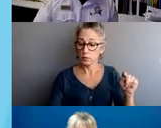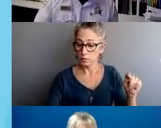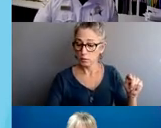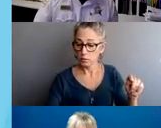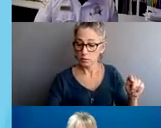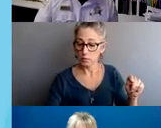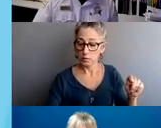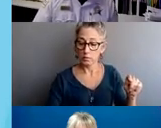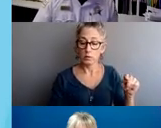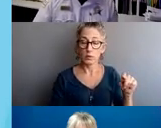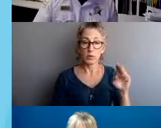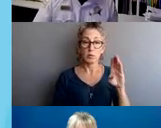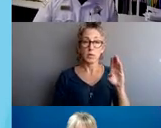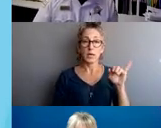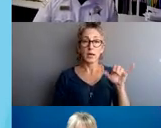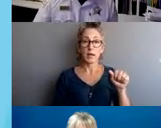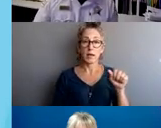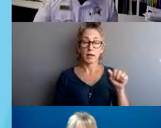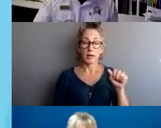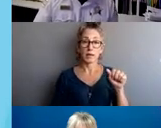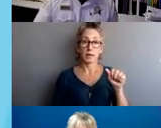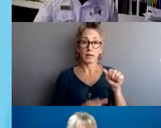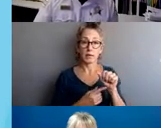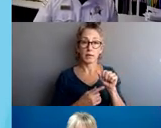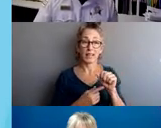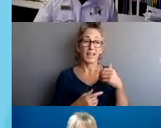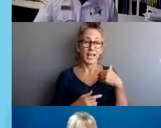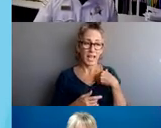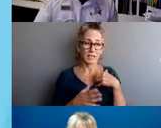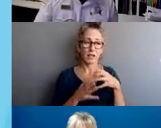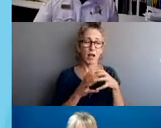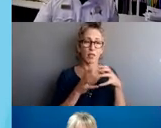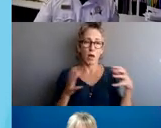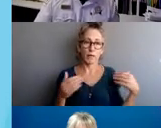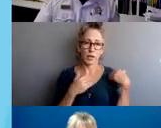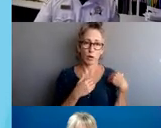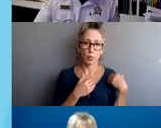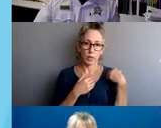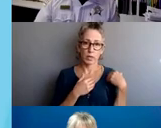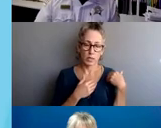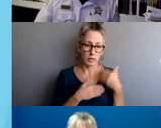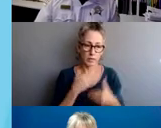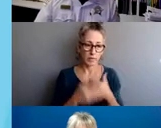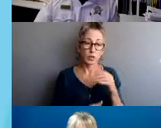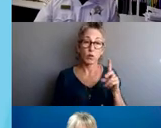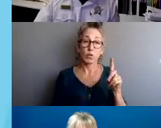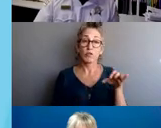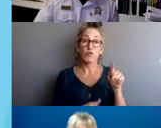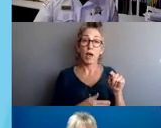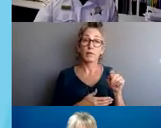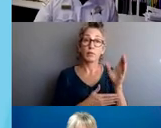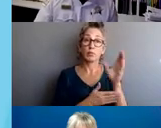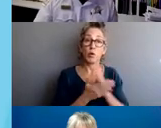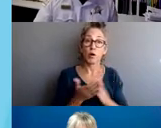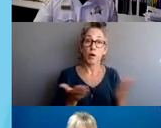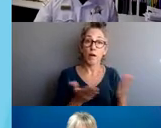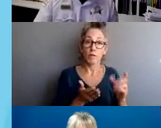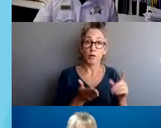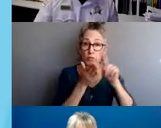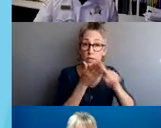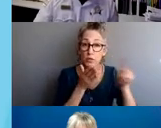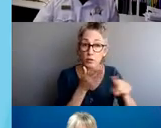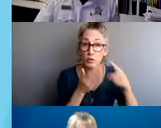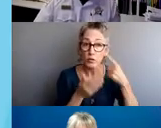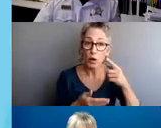through the years about the accountability process. These drafts include our research in best practices, what other